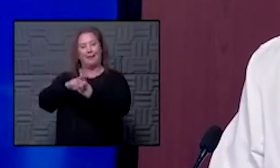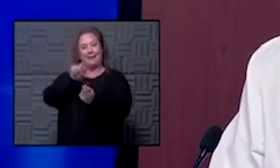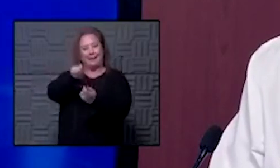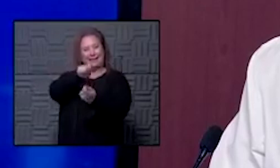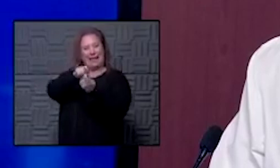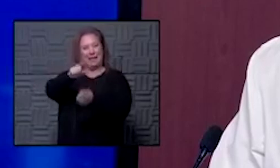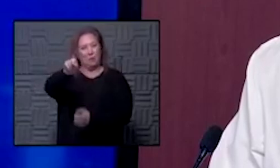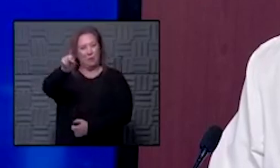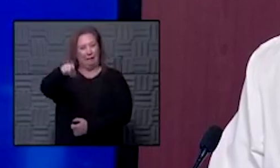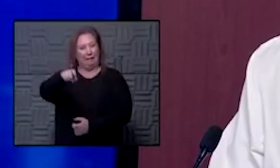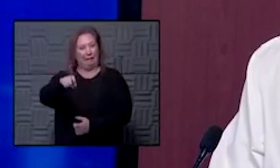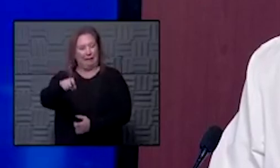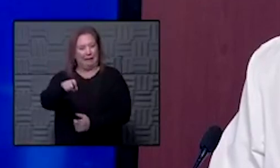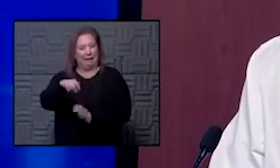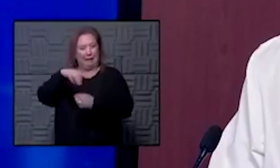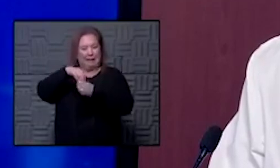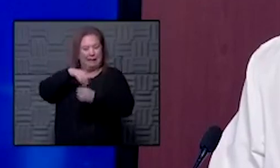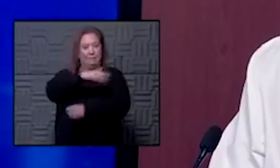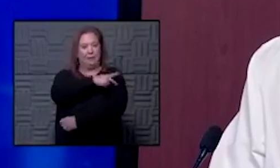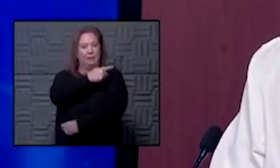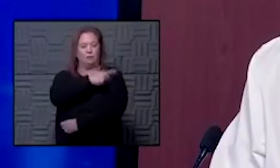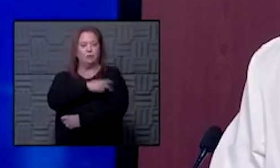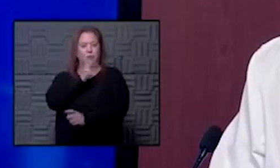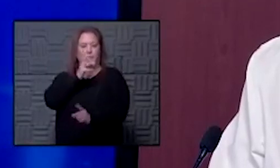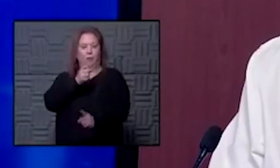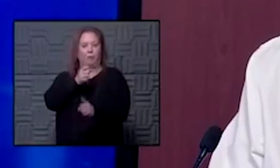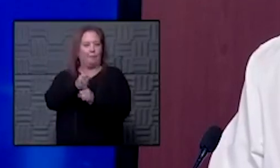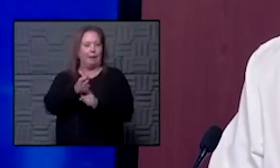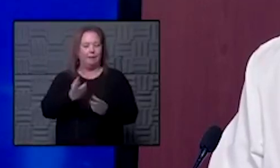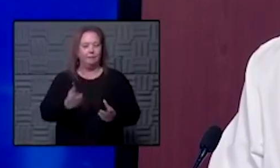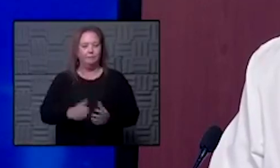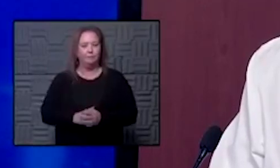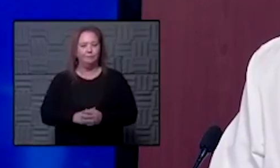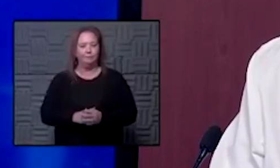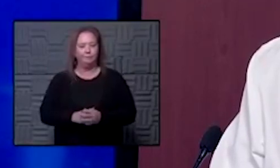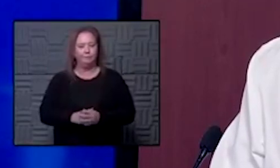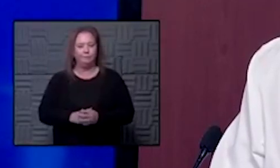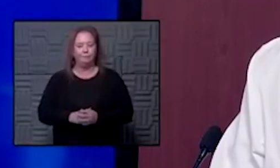what we would want or need and so we'll have an impact no matter how we go about it